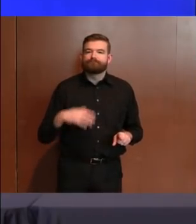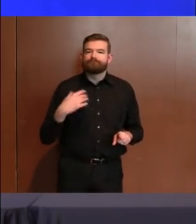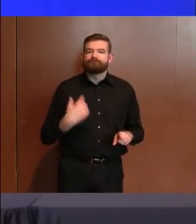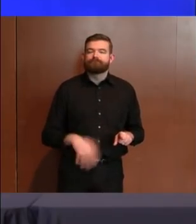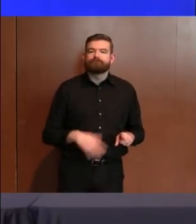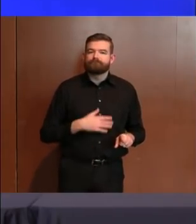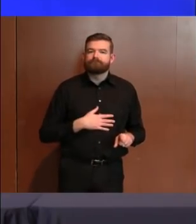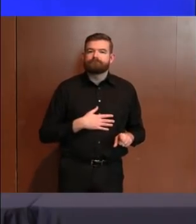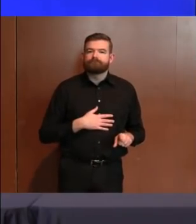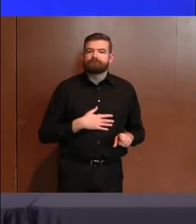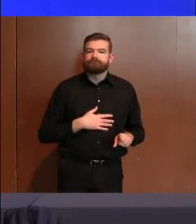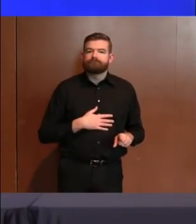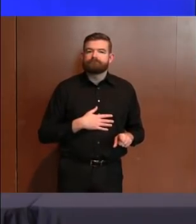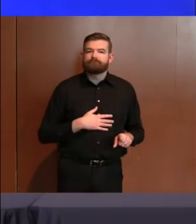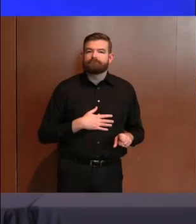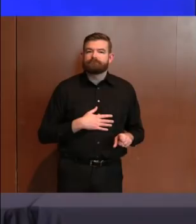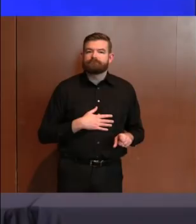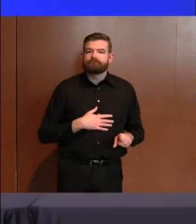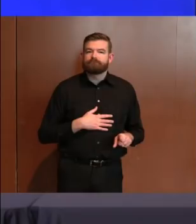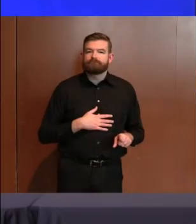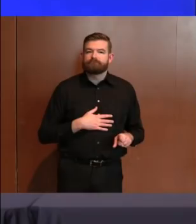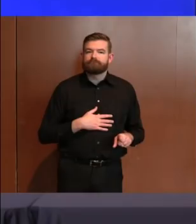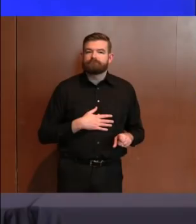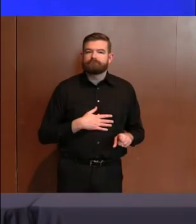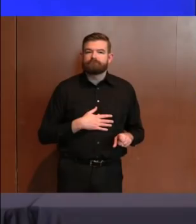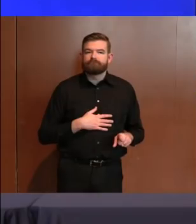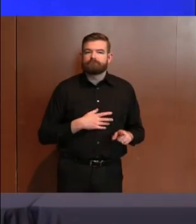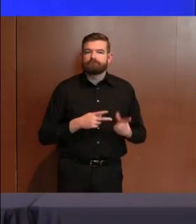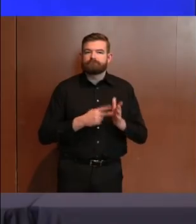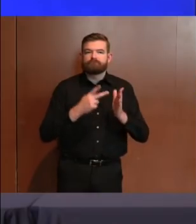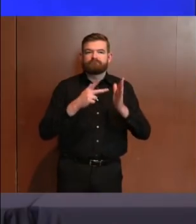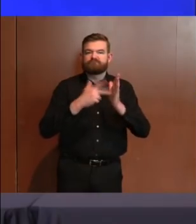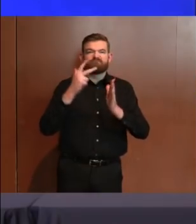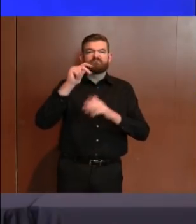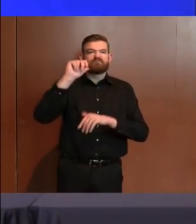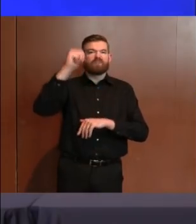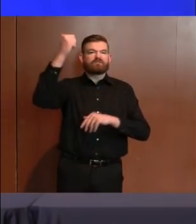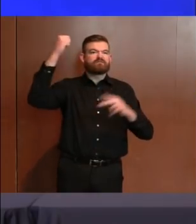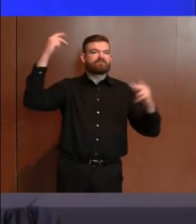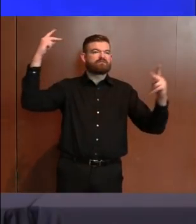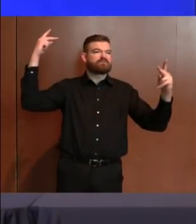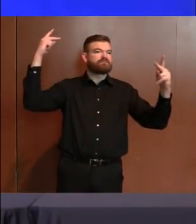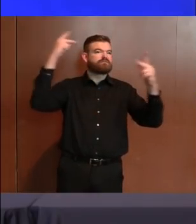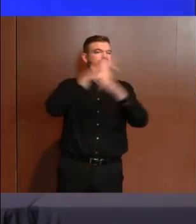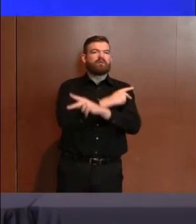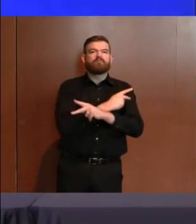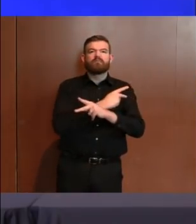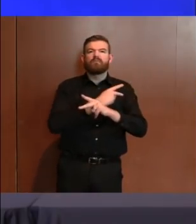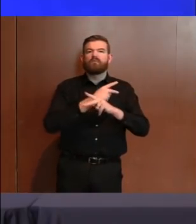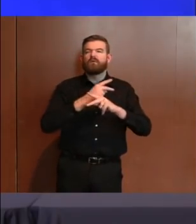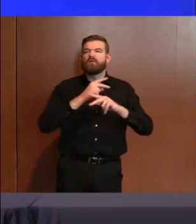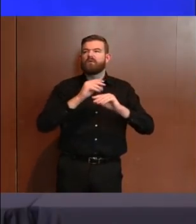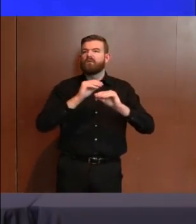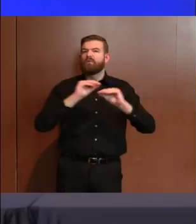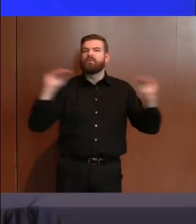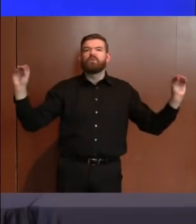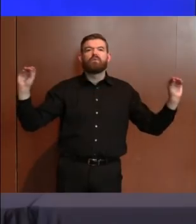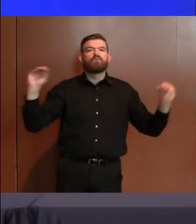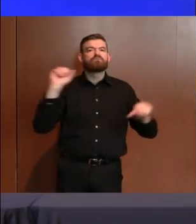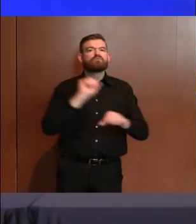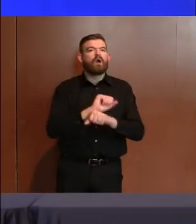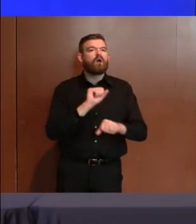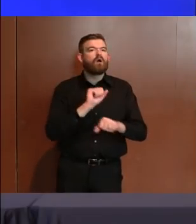times, tens of times more than any normal period and even relative to other